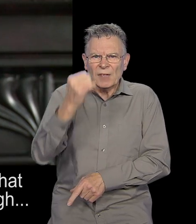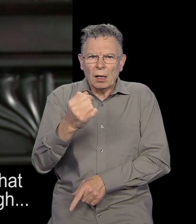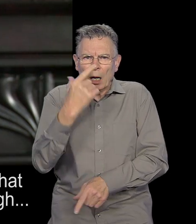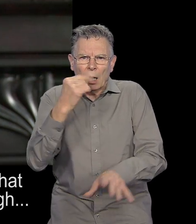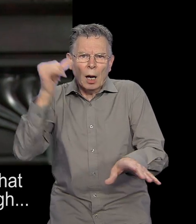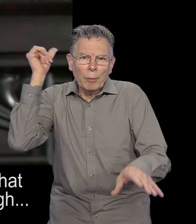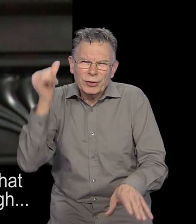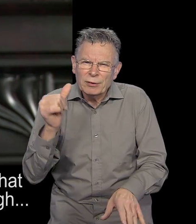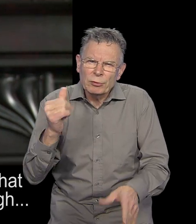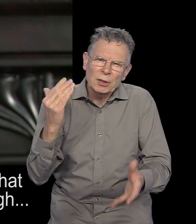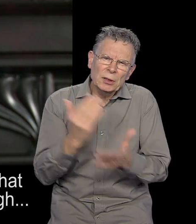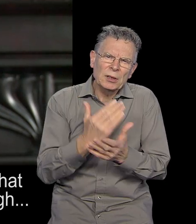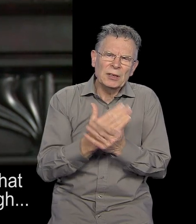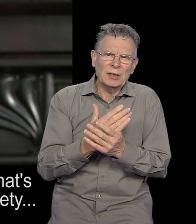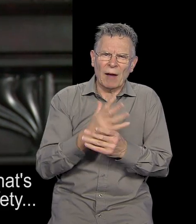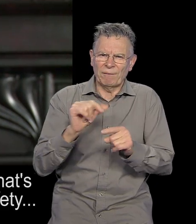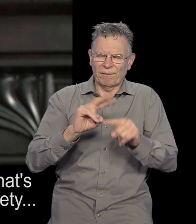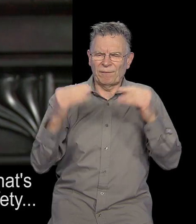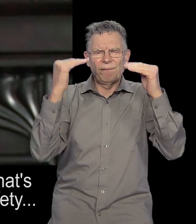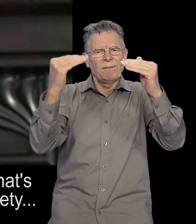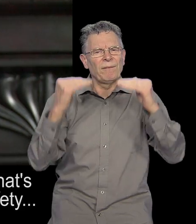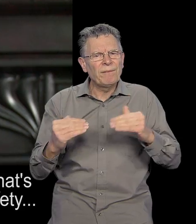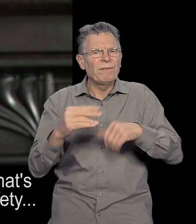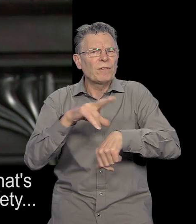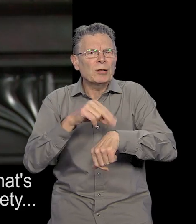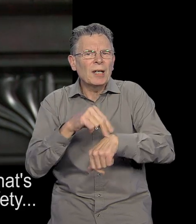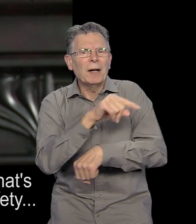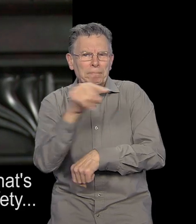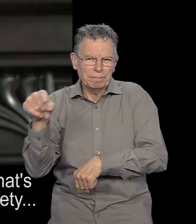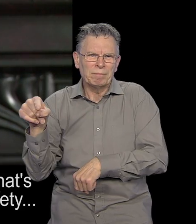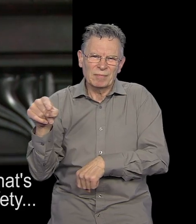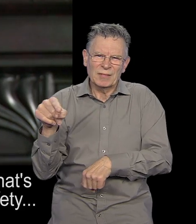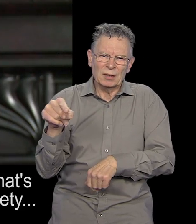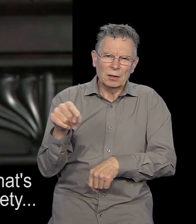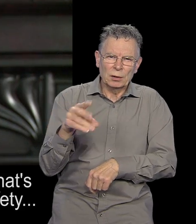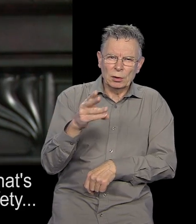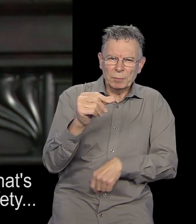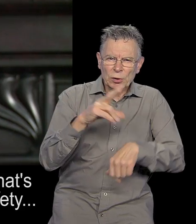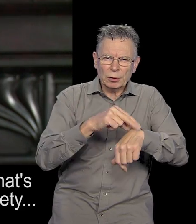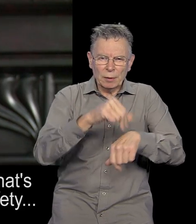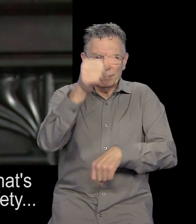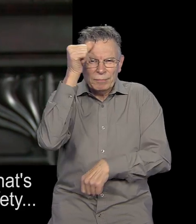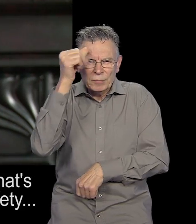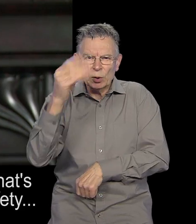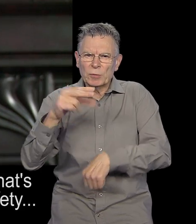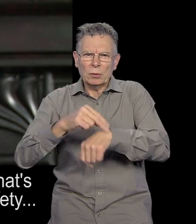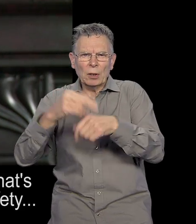that then that surgeon has been dumb enough to perform the operation. And that's two levels of,